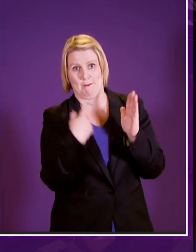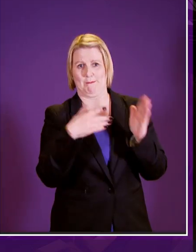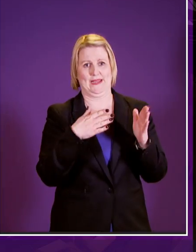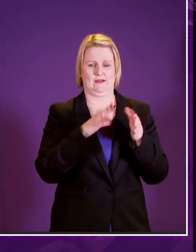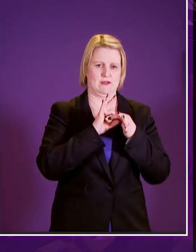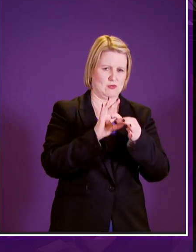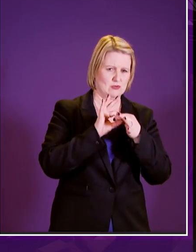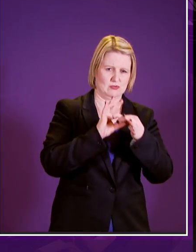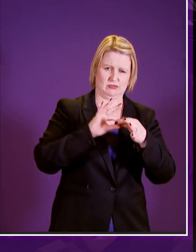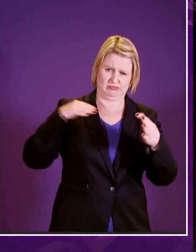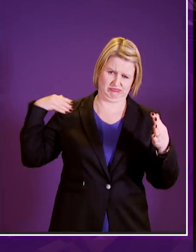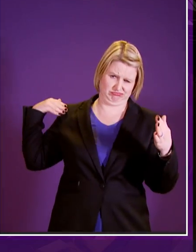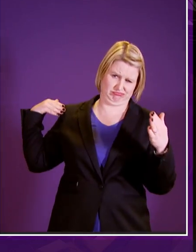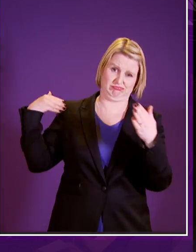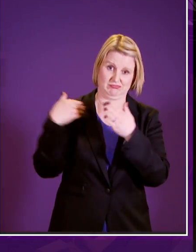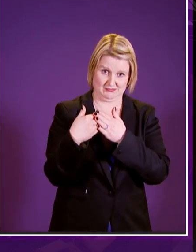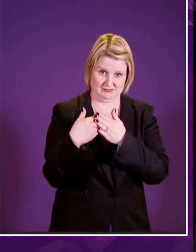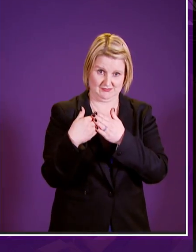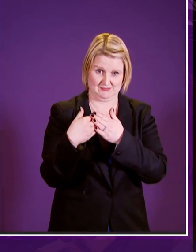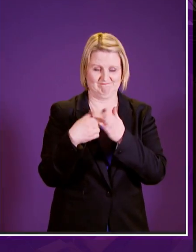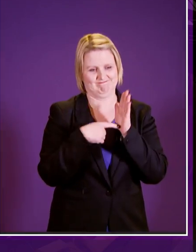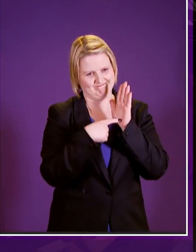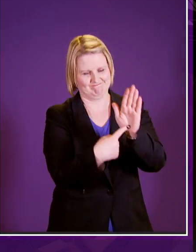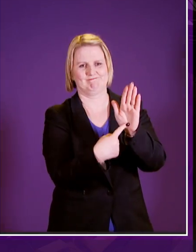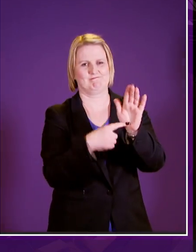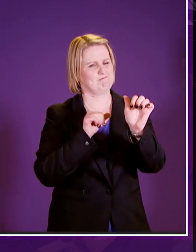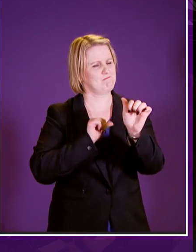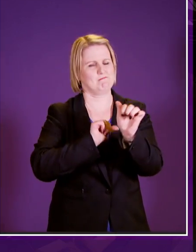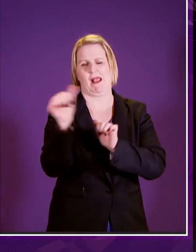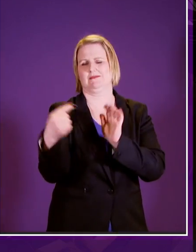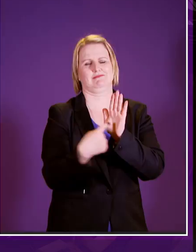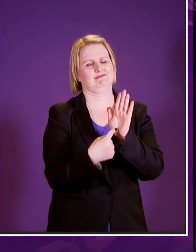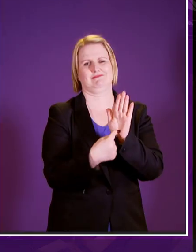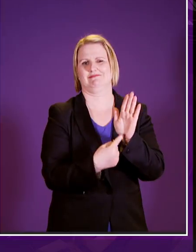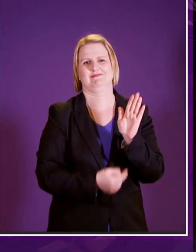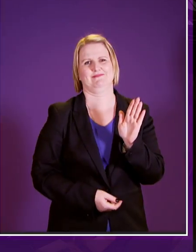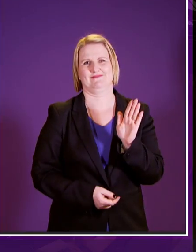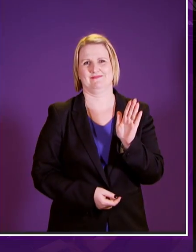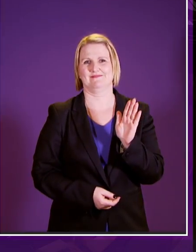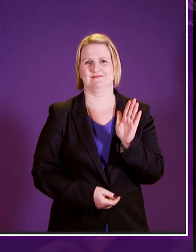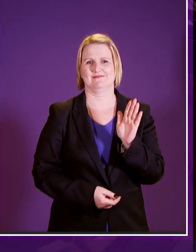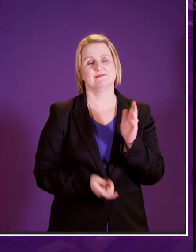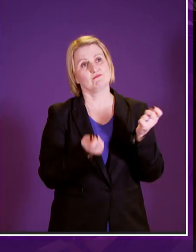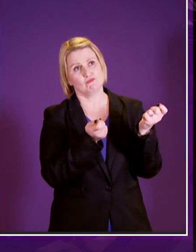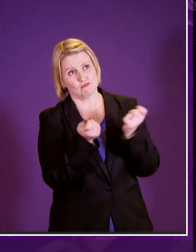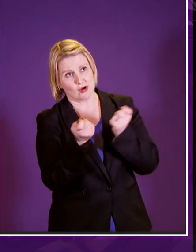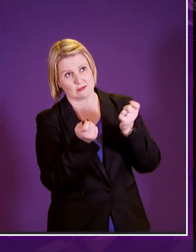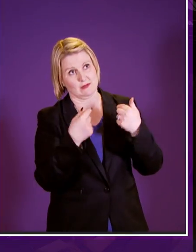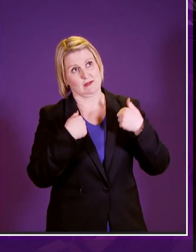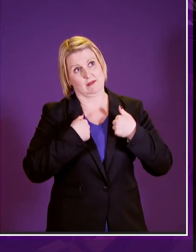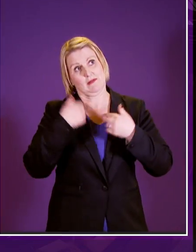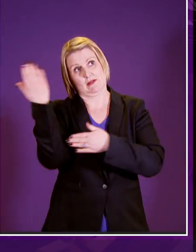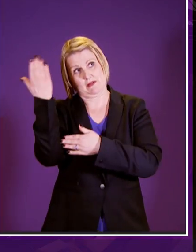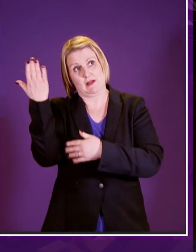but right through the bill process is the stronger and the better for it presiding officer i have spoken